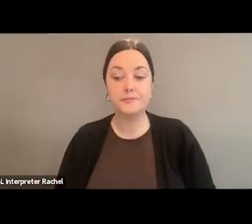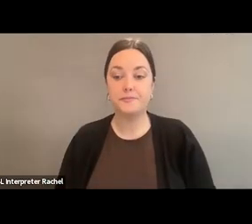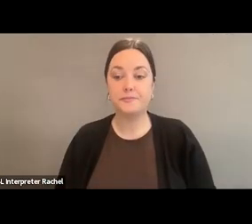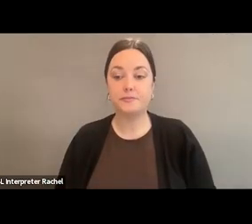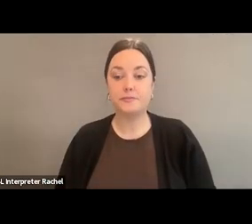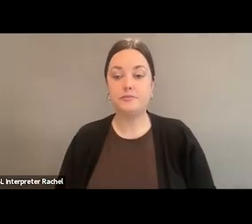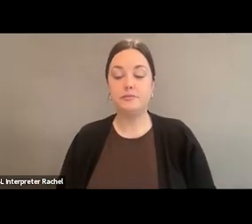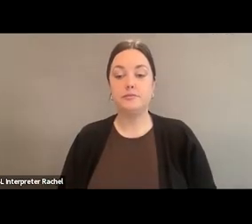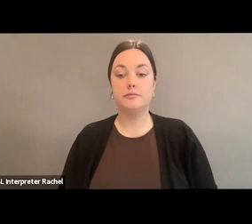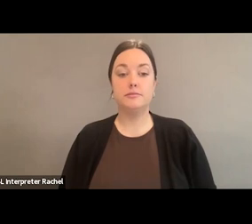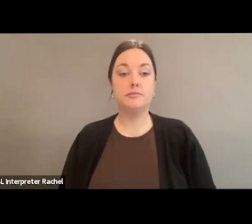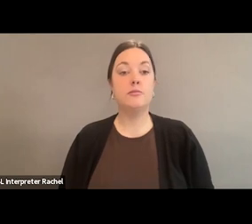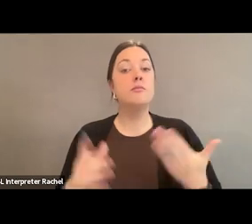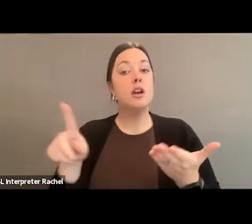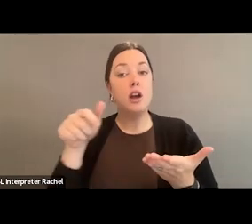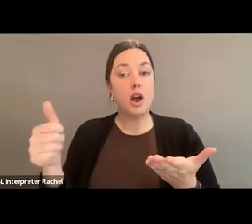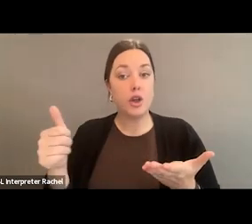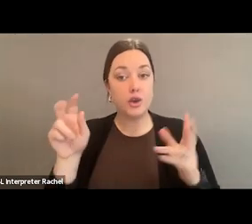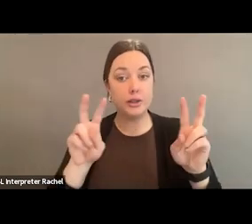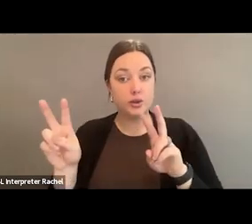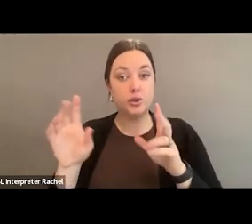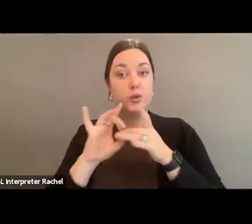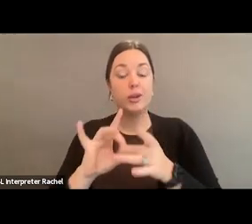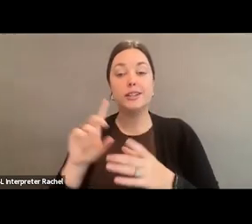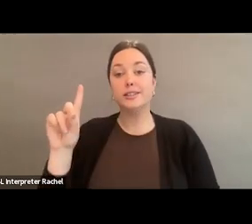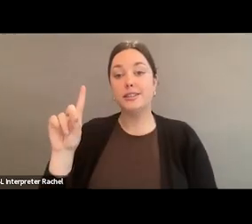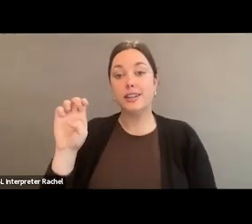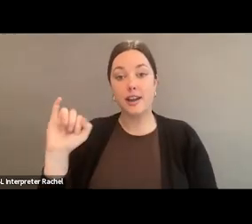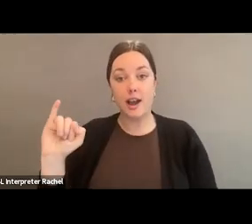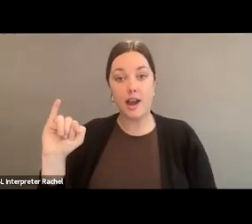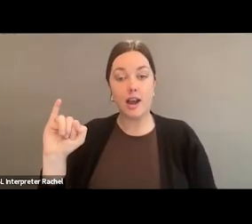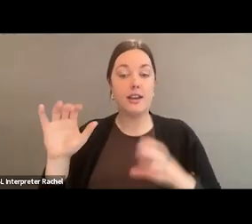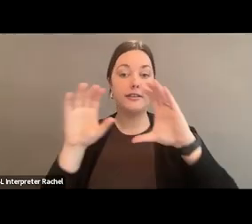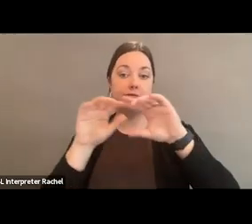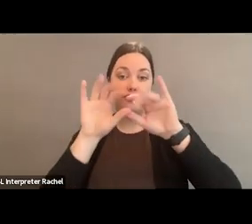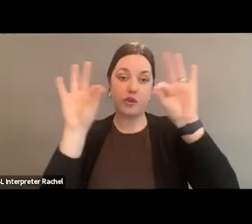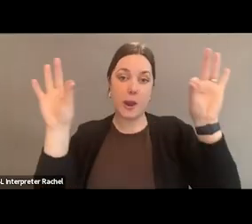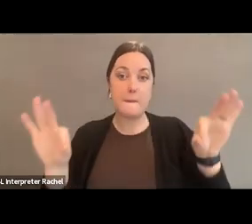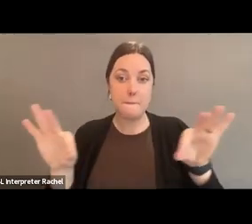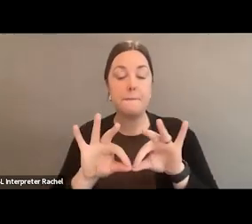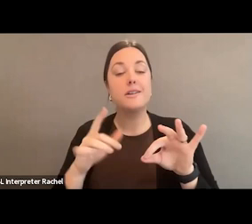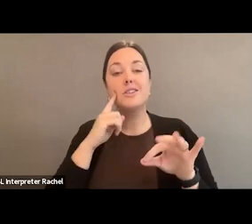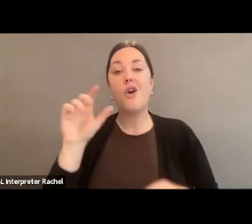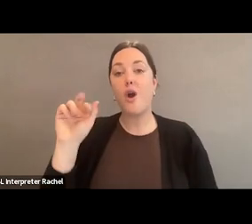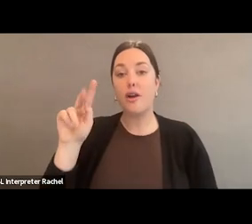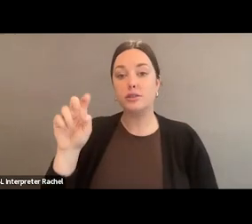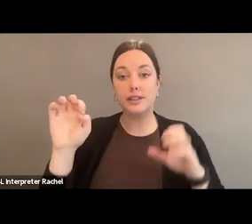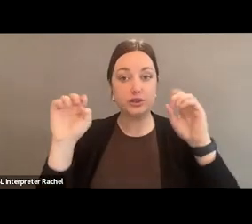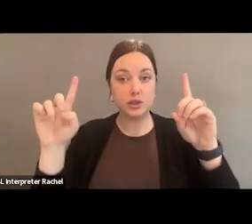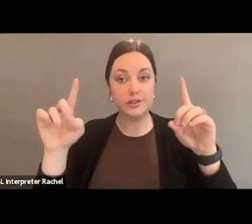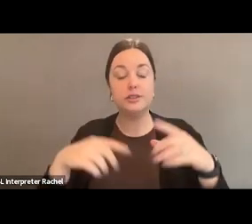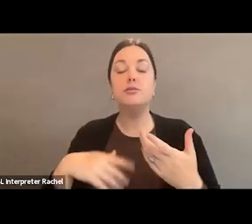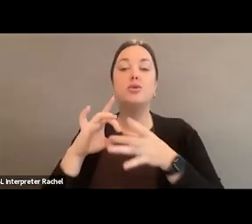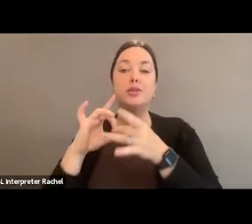Next another issue that falls within the DEI frame, and this is also an arts education issue, is arts and